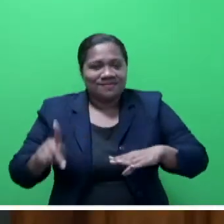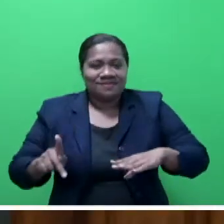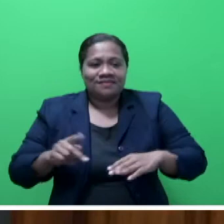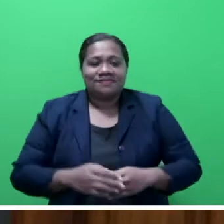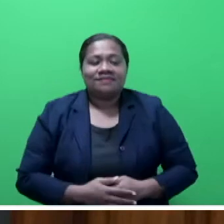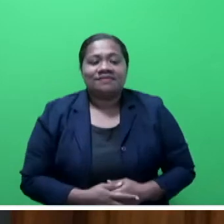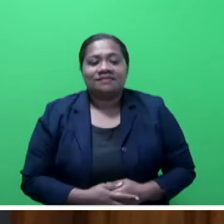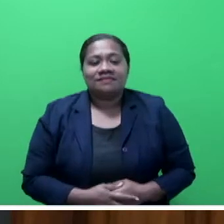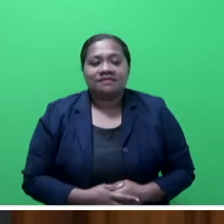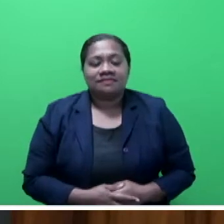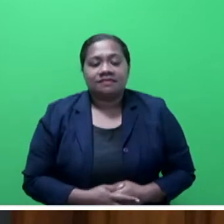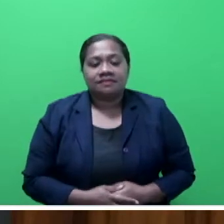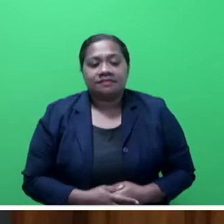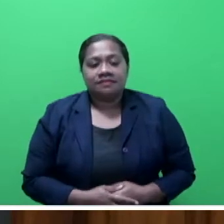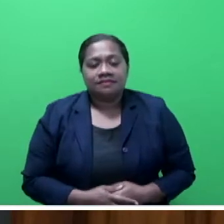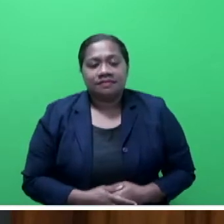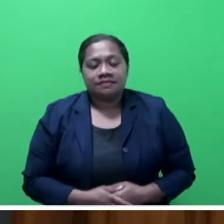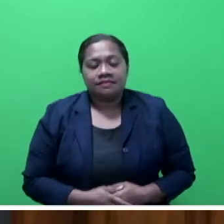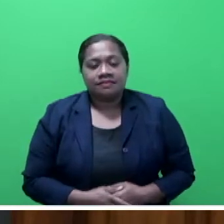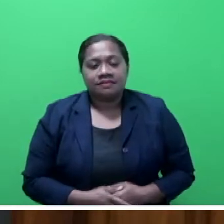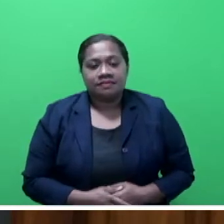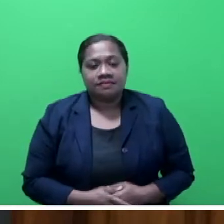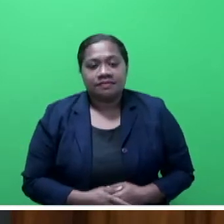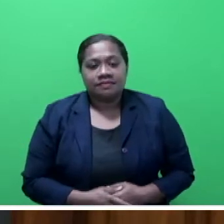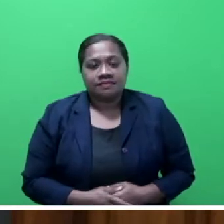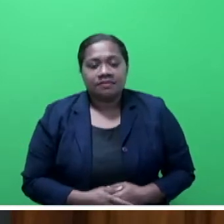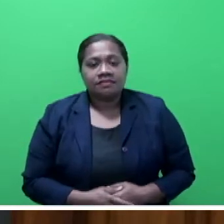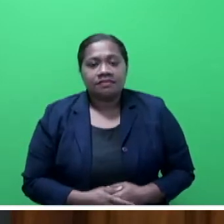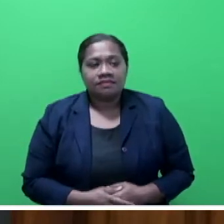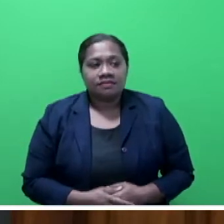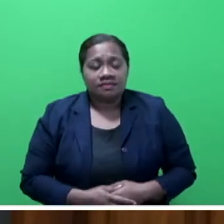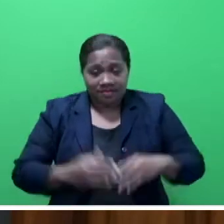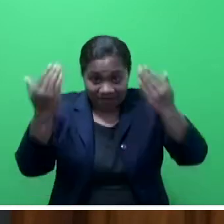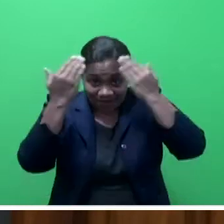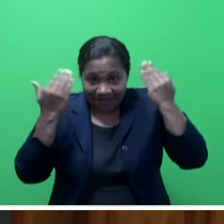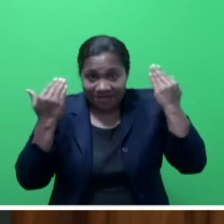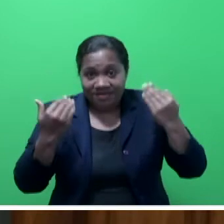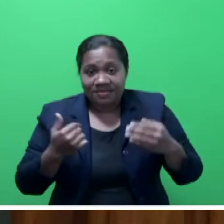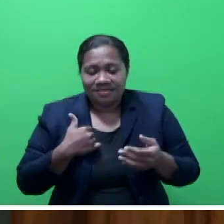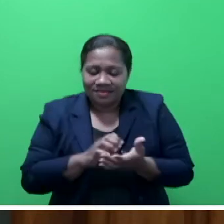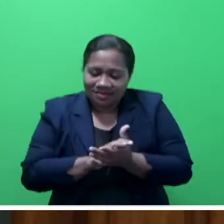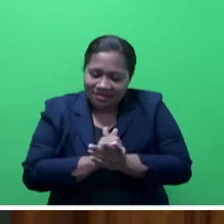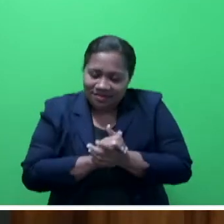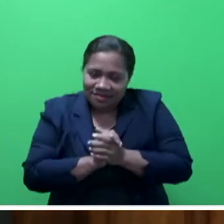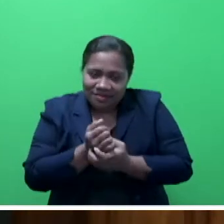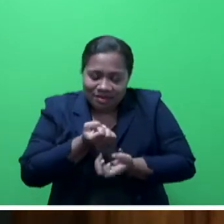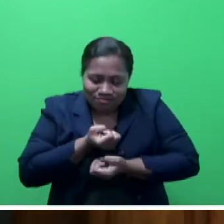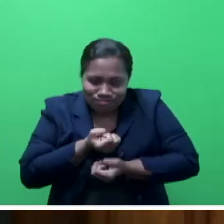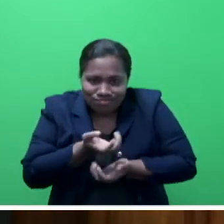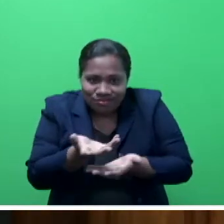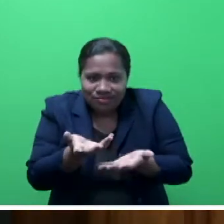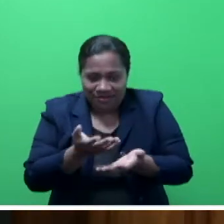Mr Speaker Say, I am privileged to deliver my opening speech in this August Parliament